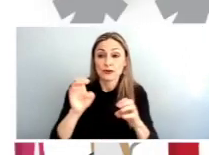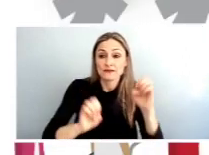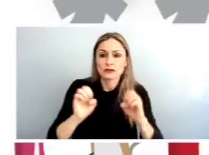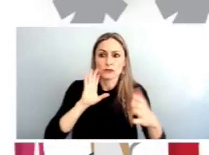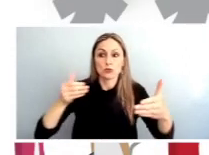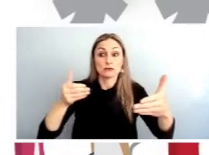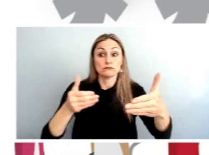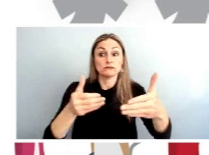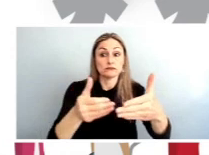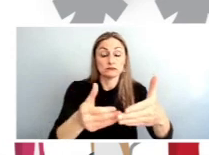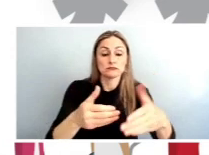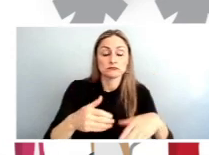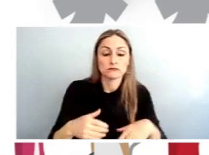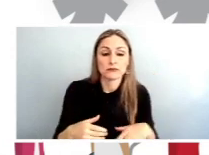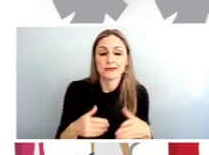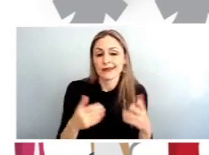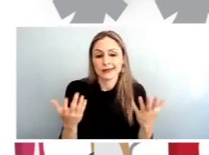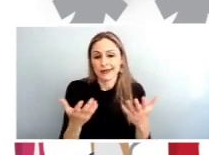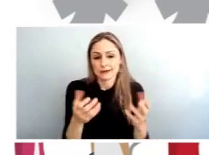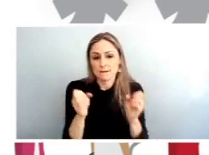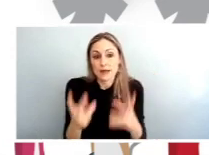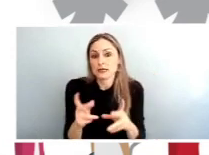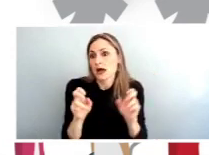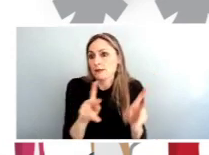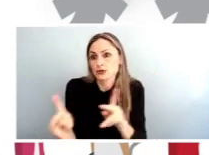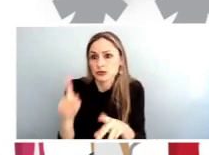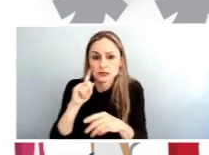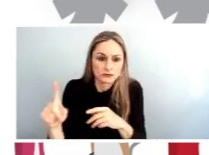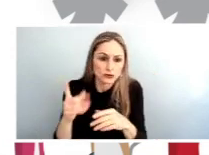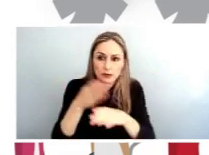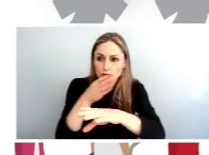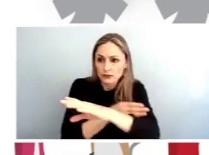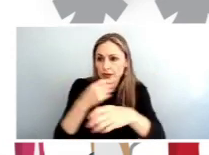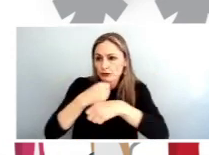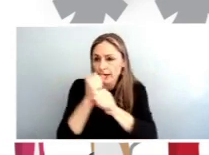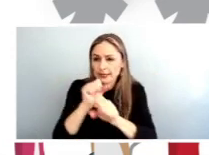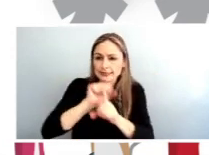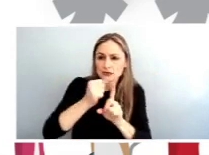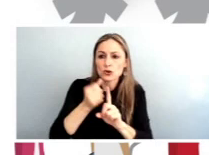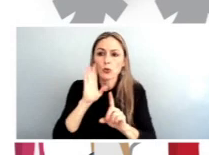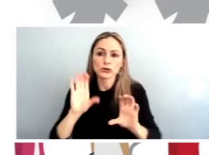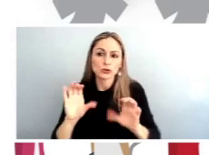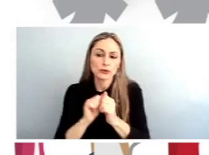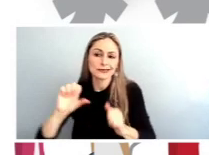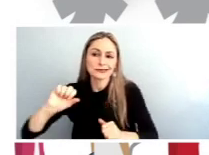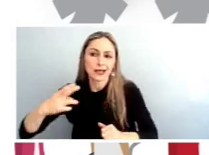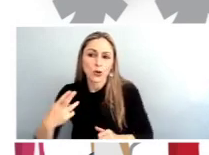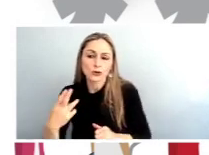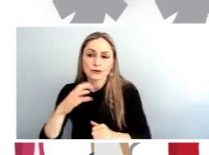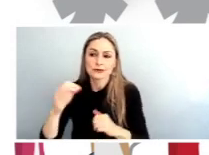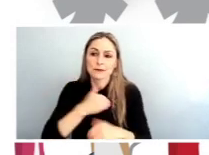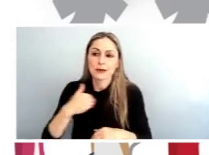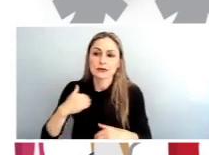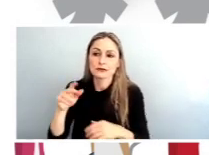months and then a lot of the opportunities for improvement and creating those scenarios we'll be doing some of that with stakeholders and members of the public but a lot of that will be done